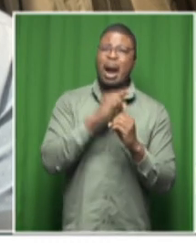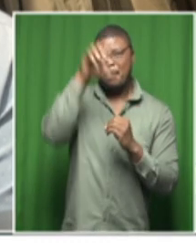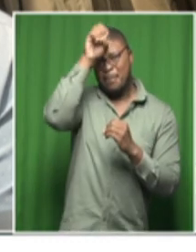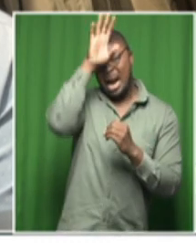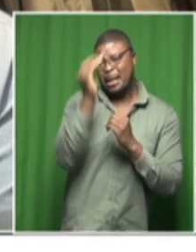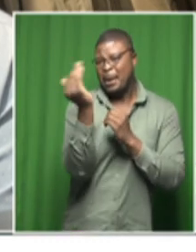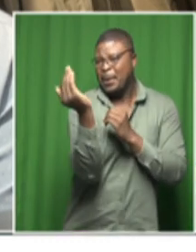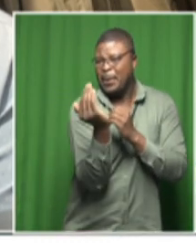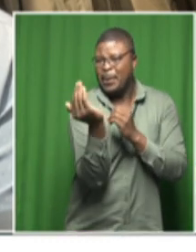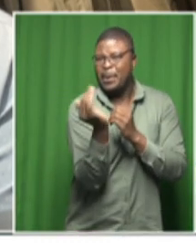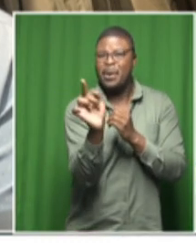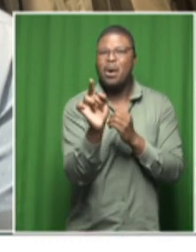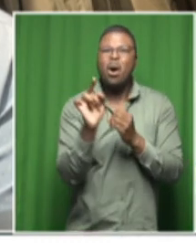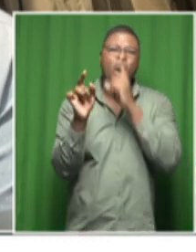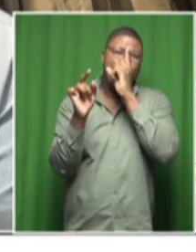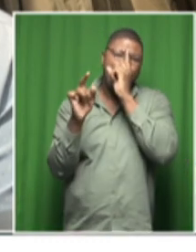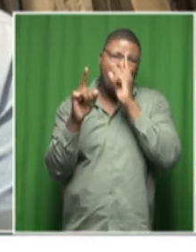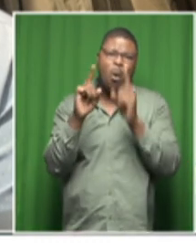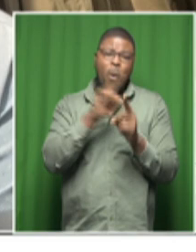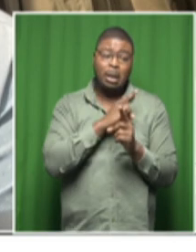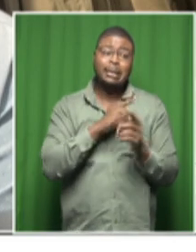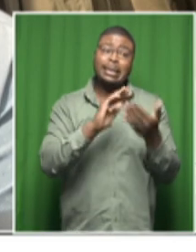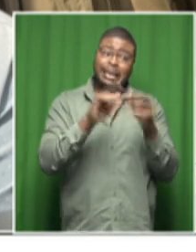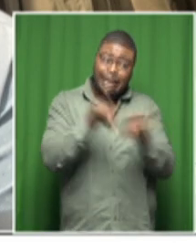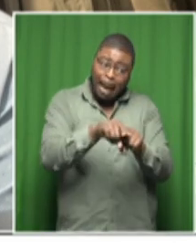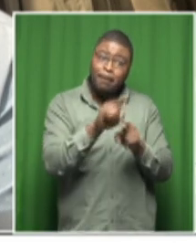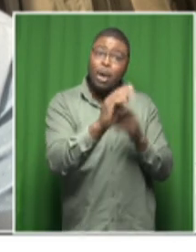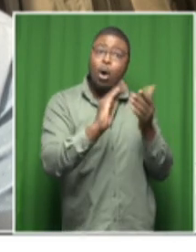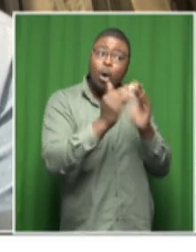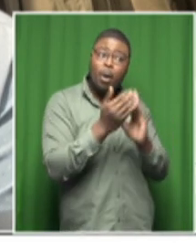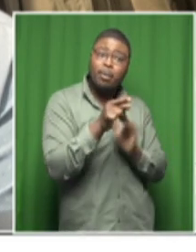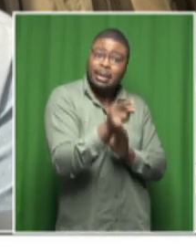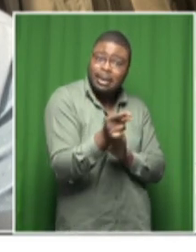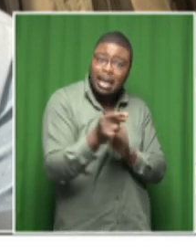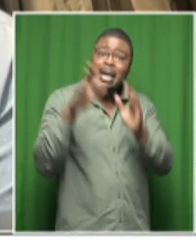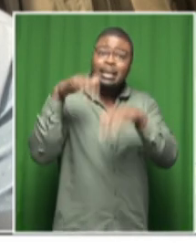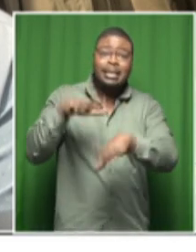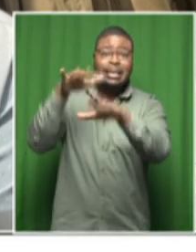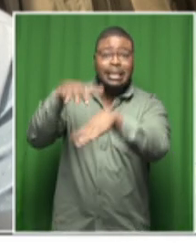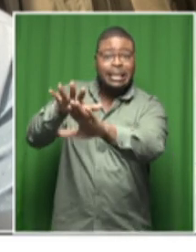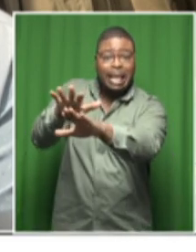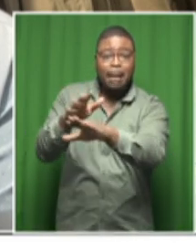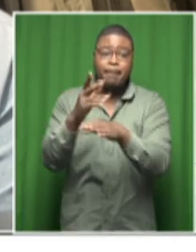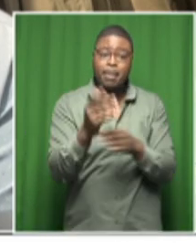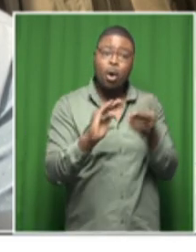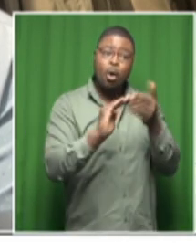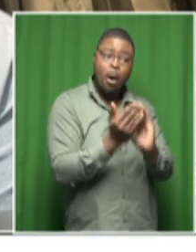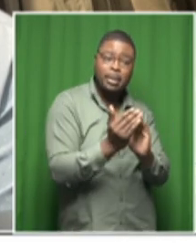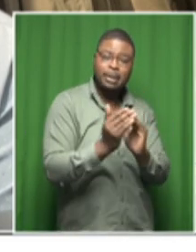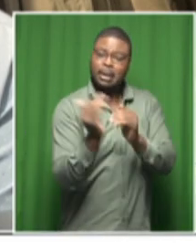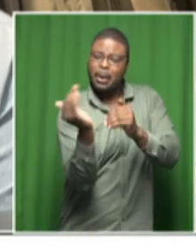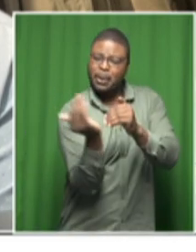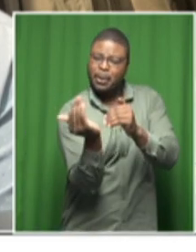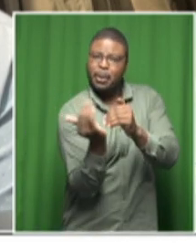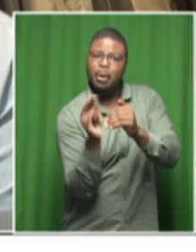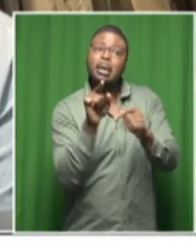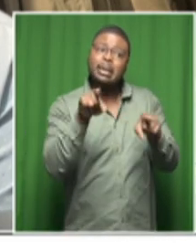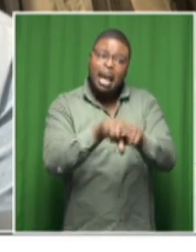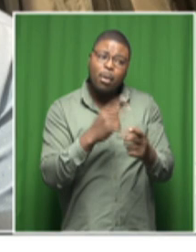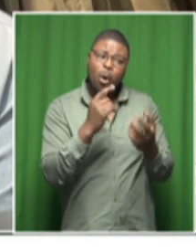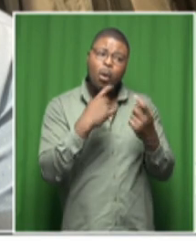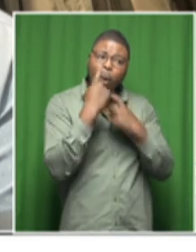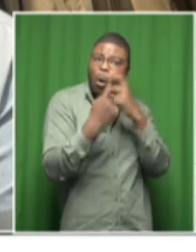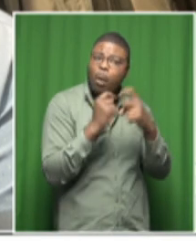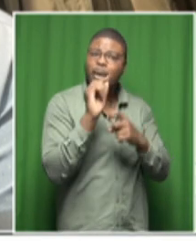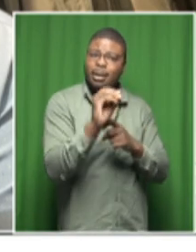they literally meters away from this dam and for about 10 or 11 years they've been talking about how dangerous this is and there is going